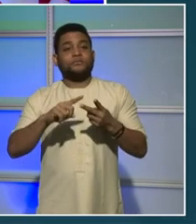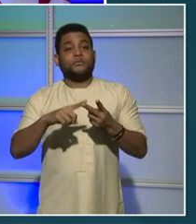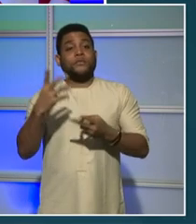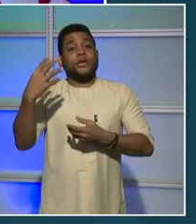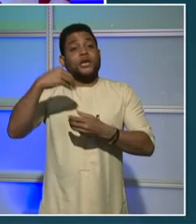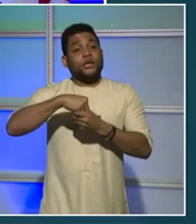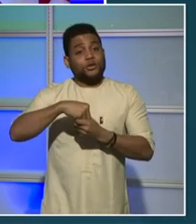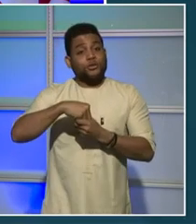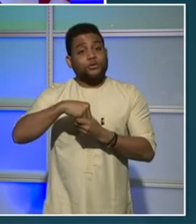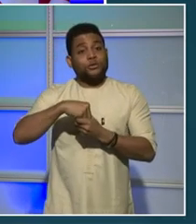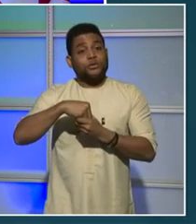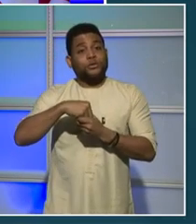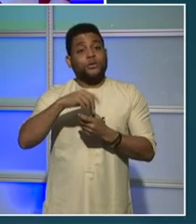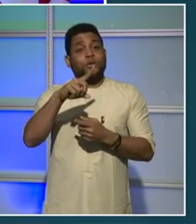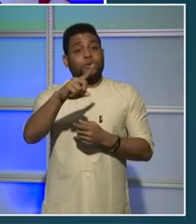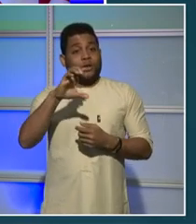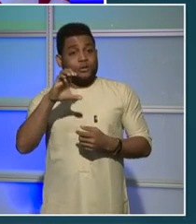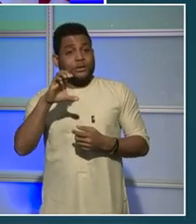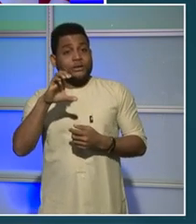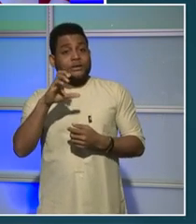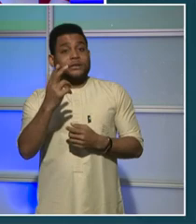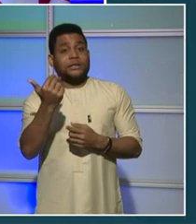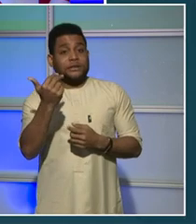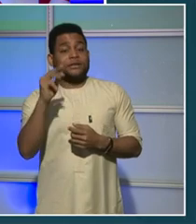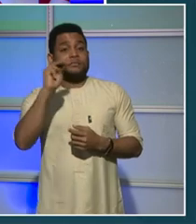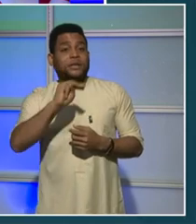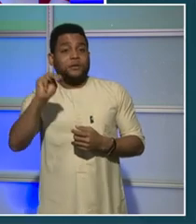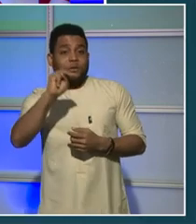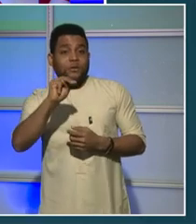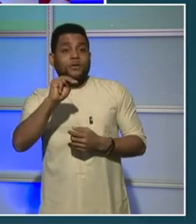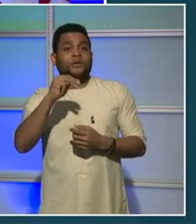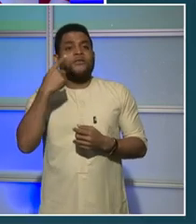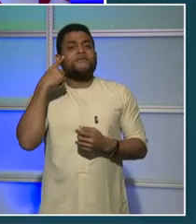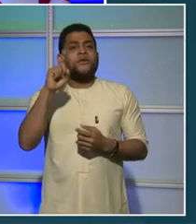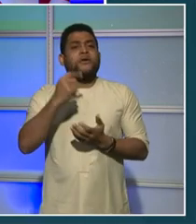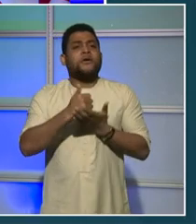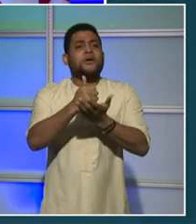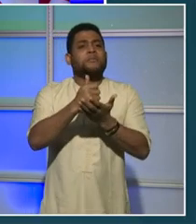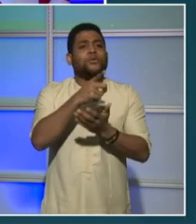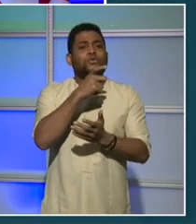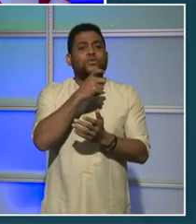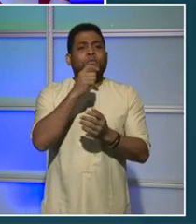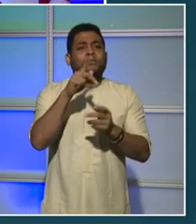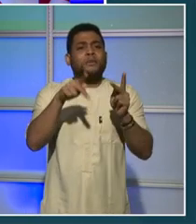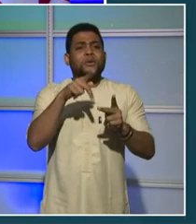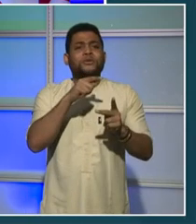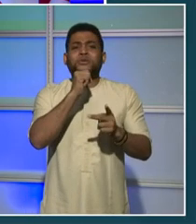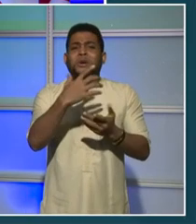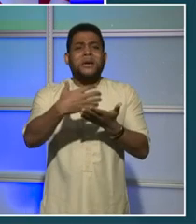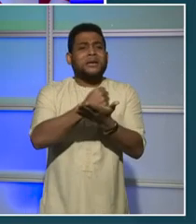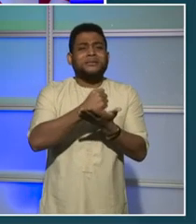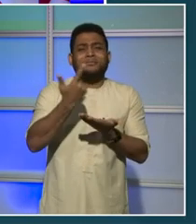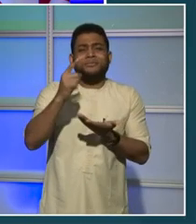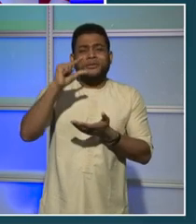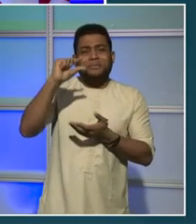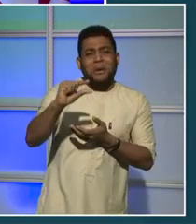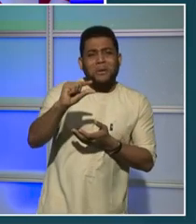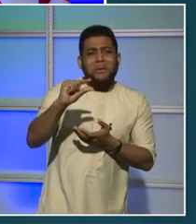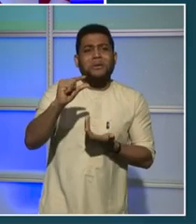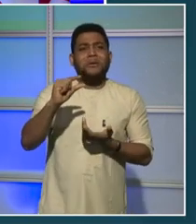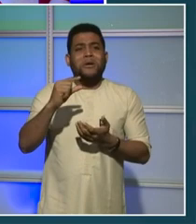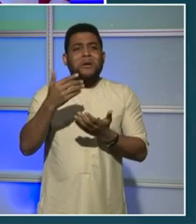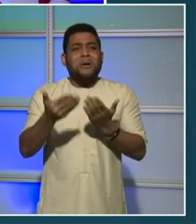housing, $18 million to help low-income first home buyers, and a nearly $12 million